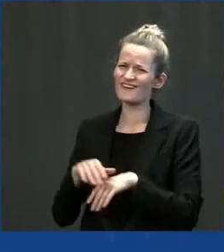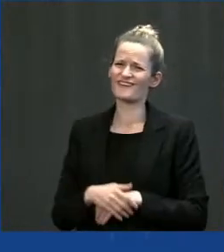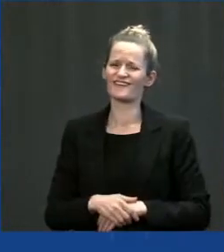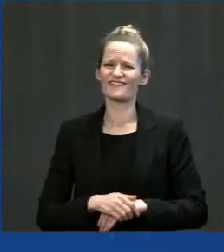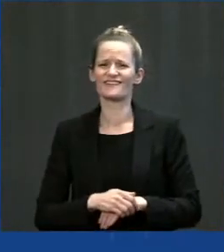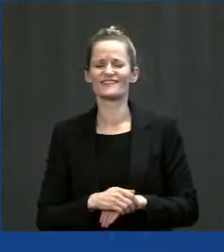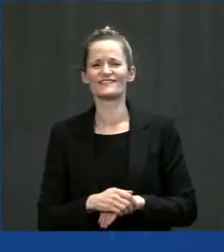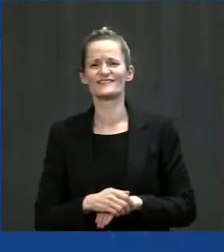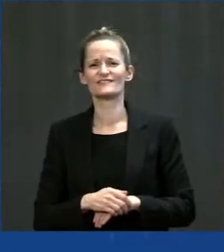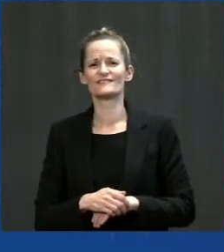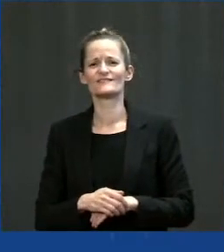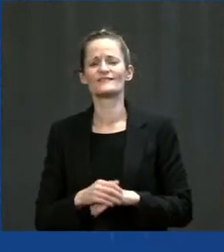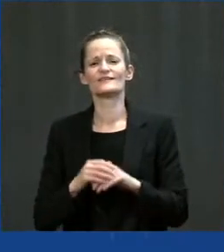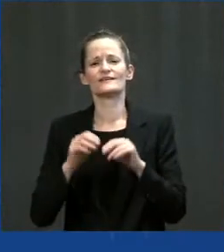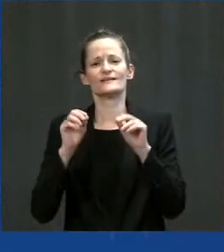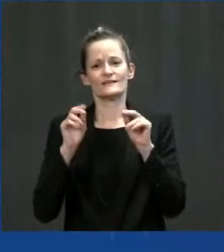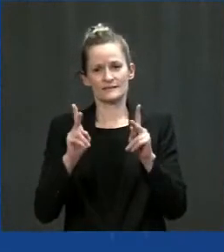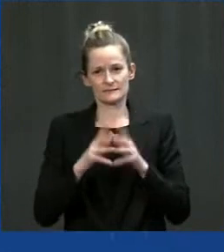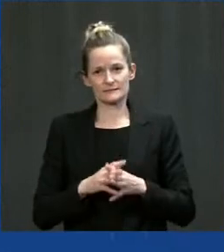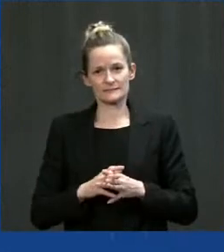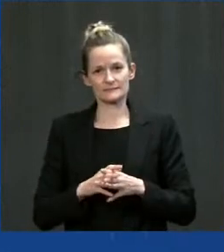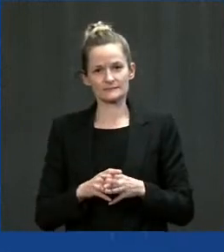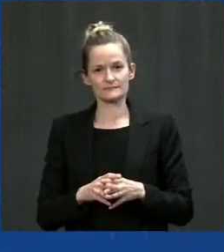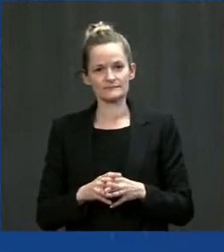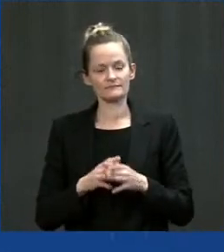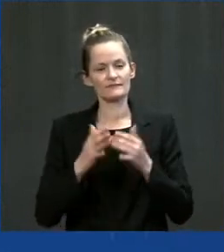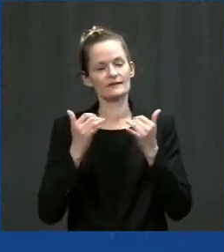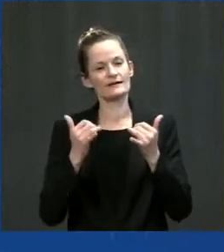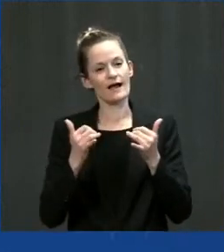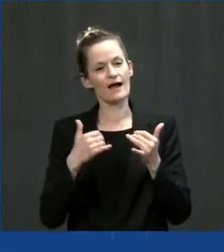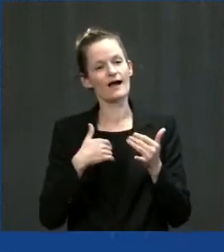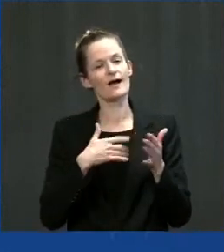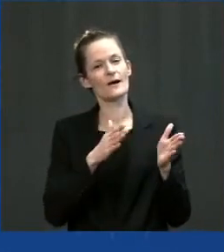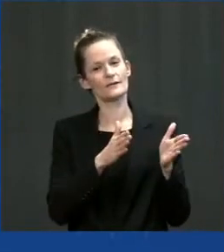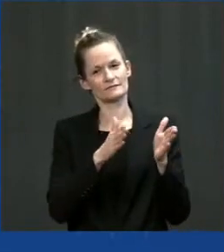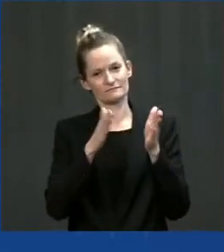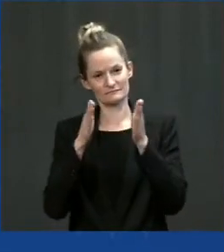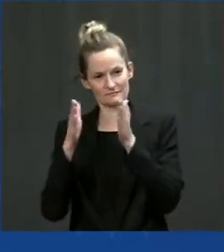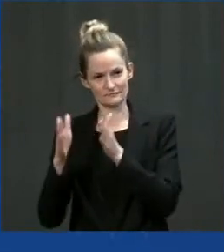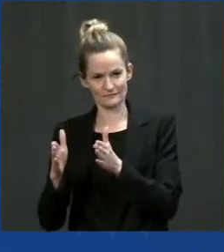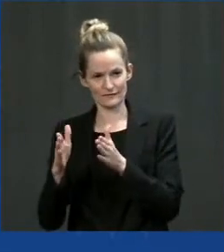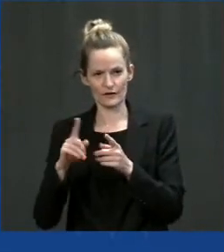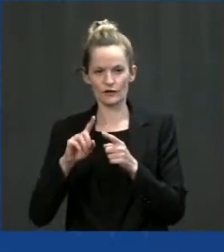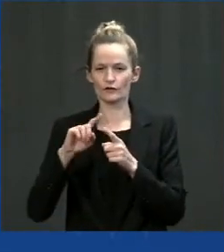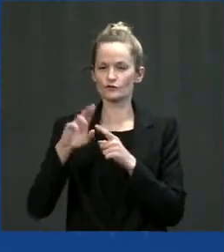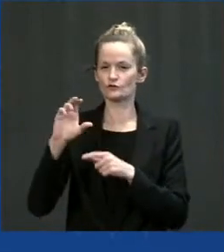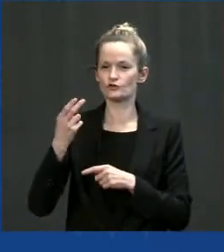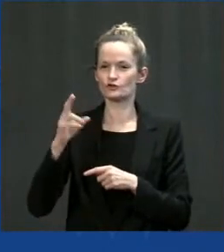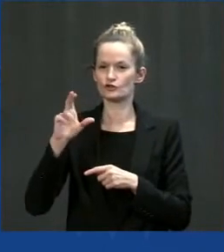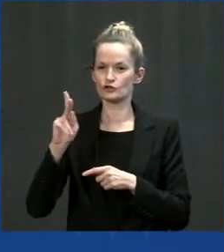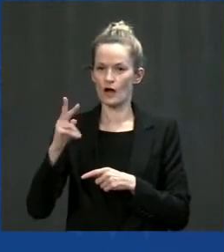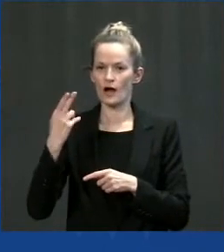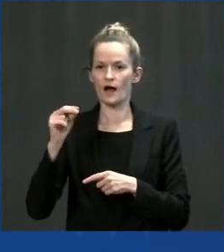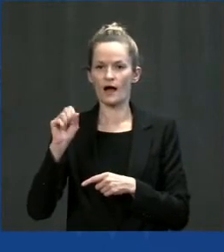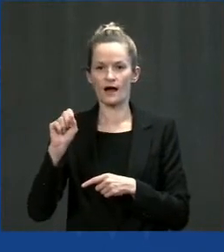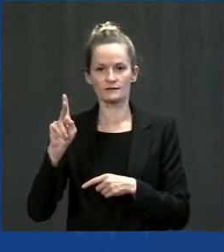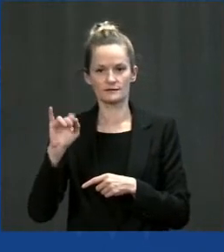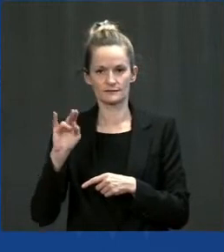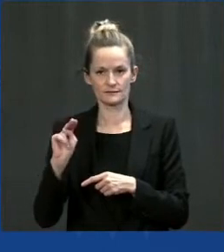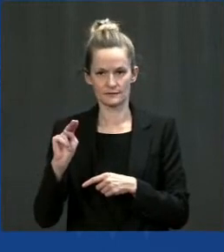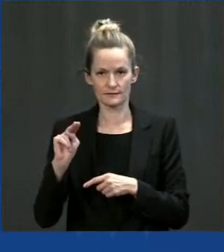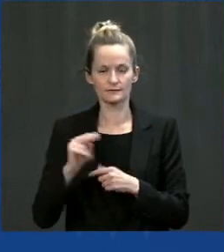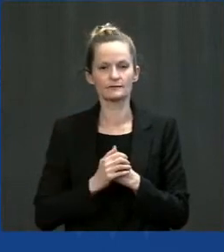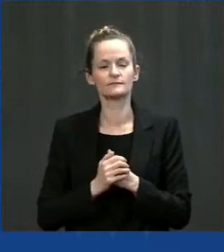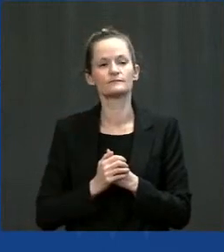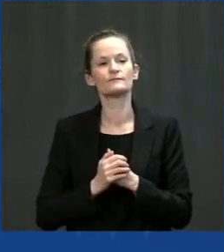Look, I finally want to turn to Principal Chief Chuck Hoskins, Cherokee Nation in Oklahoma.